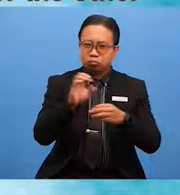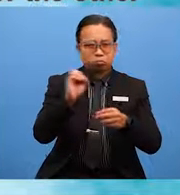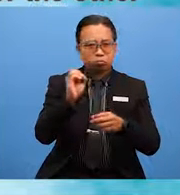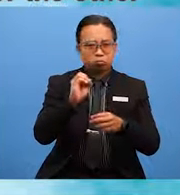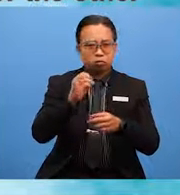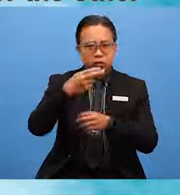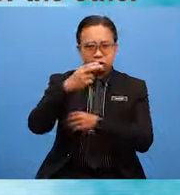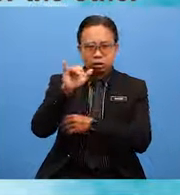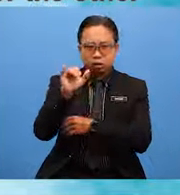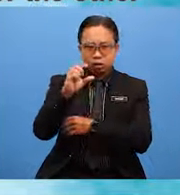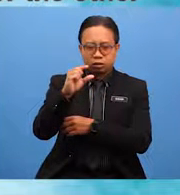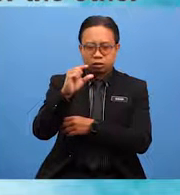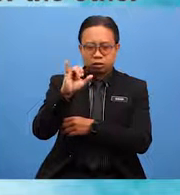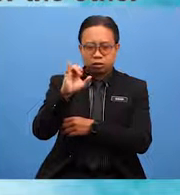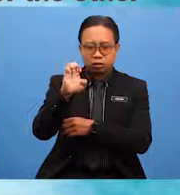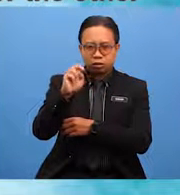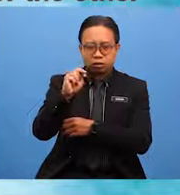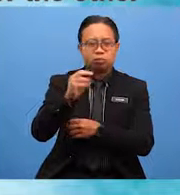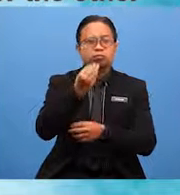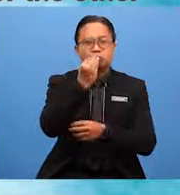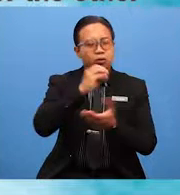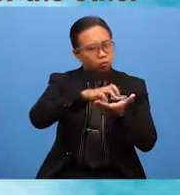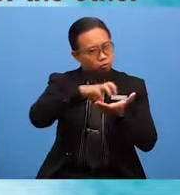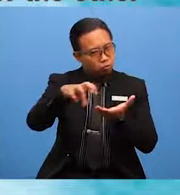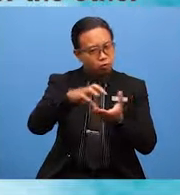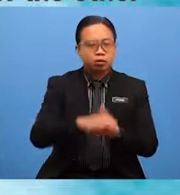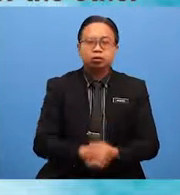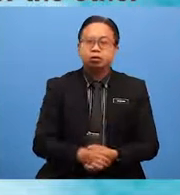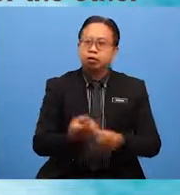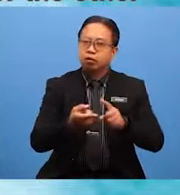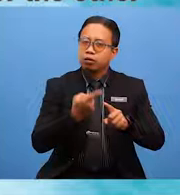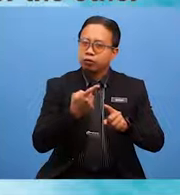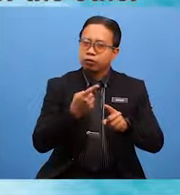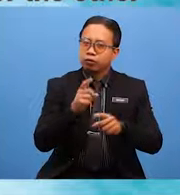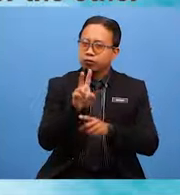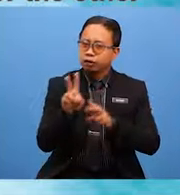the hygiene and quality of the food from these vendors.